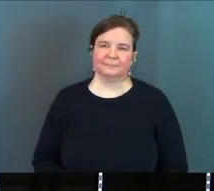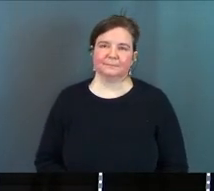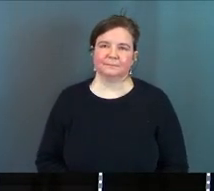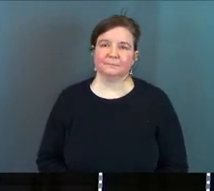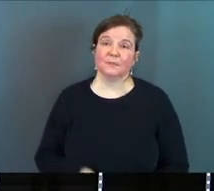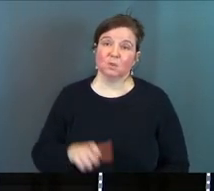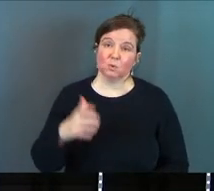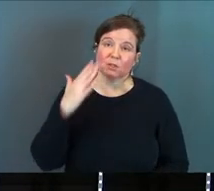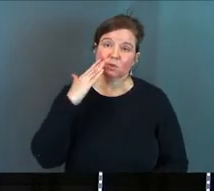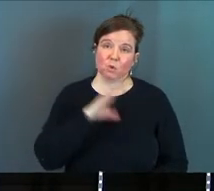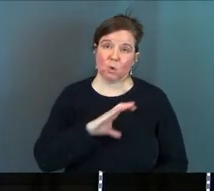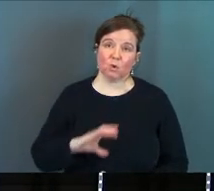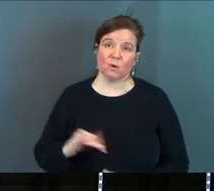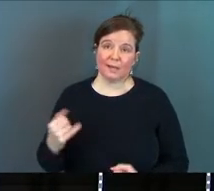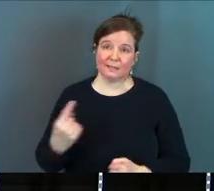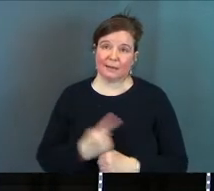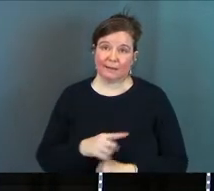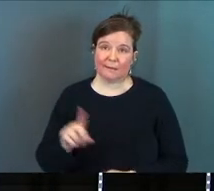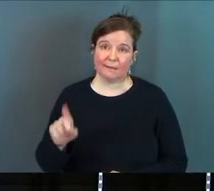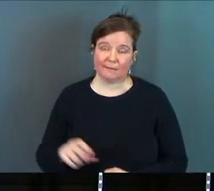you need to know Christ today